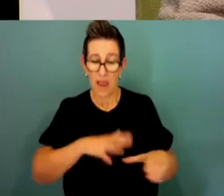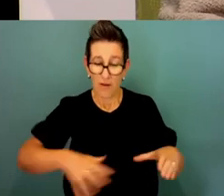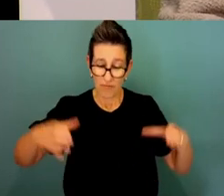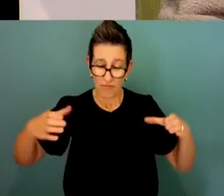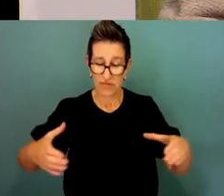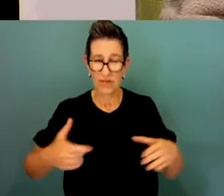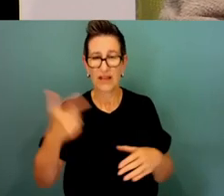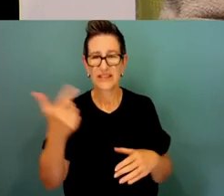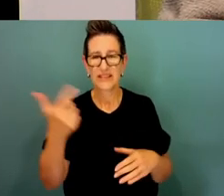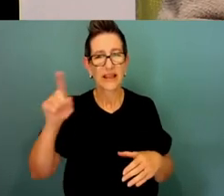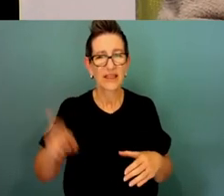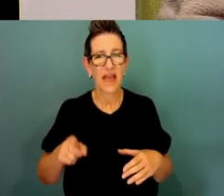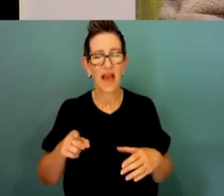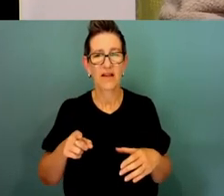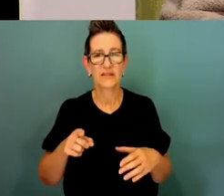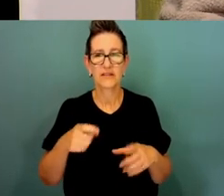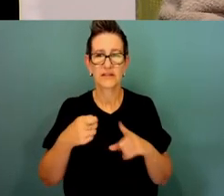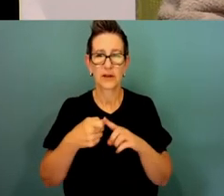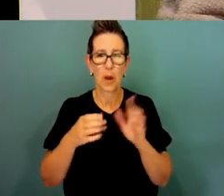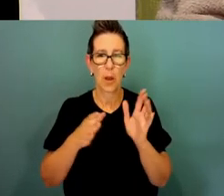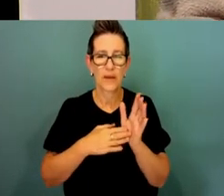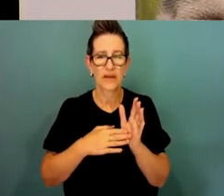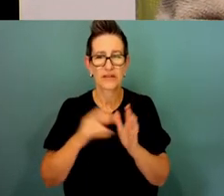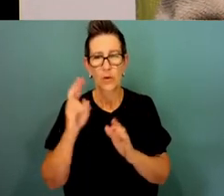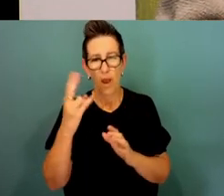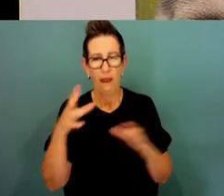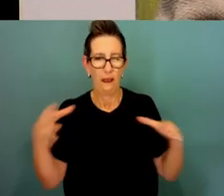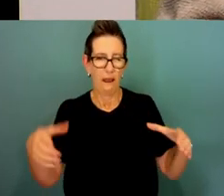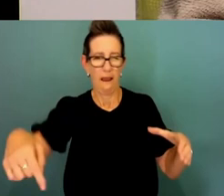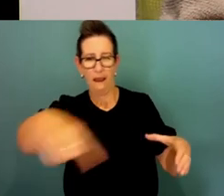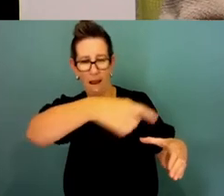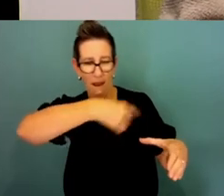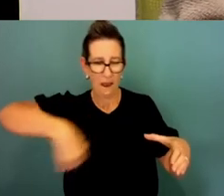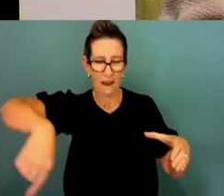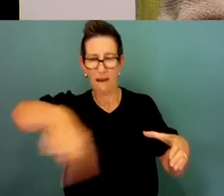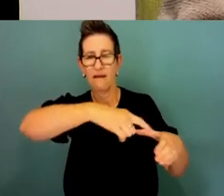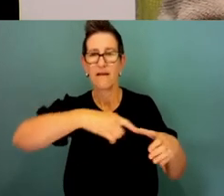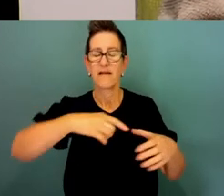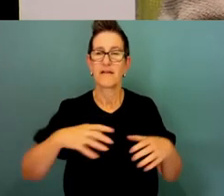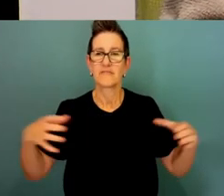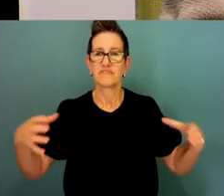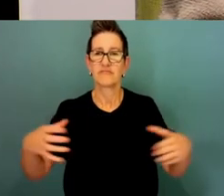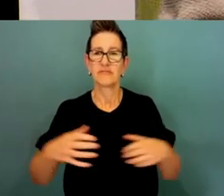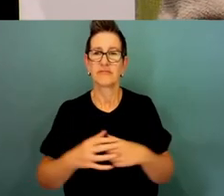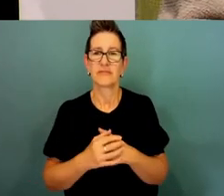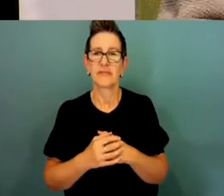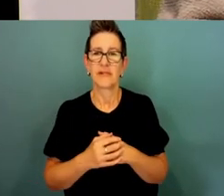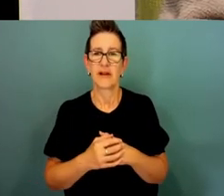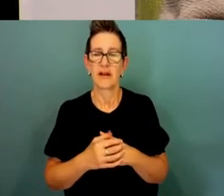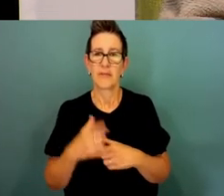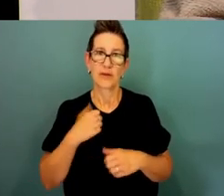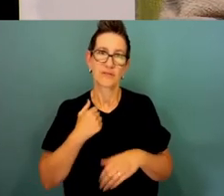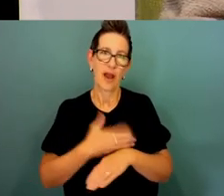Due to my cultural works that I do, I can say I've seen a fair bit of that country.